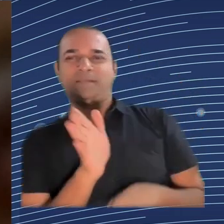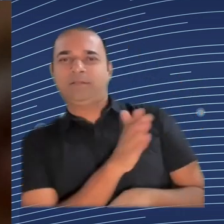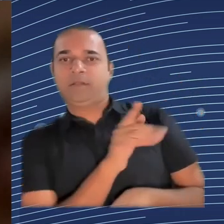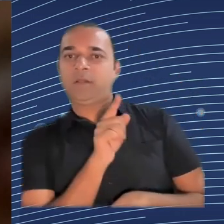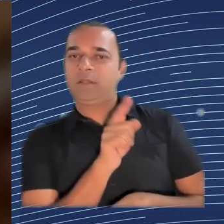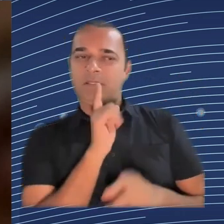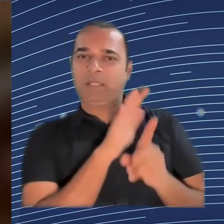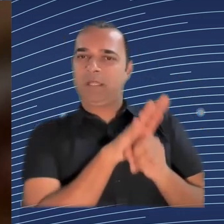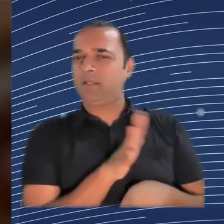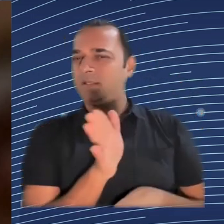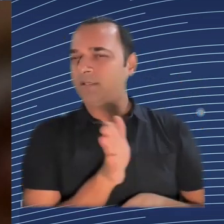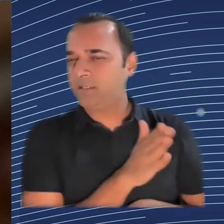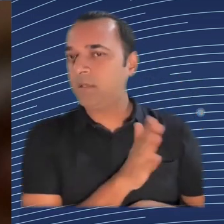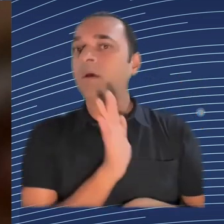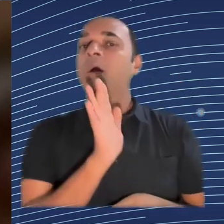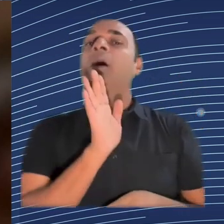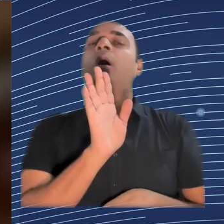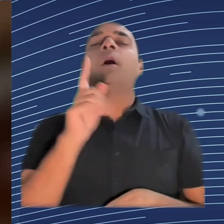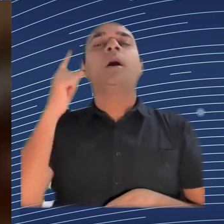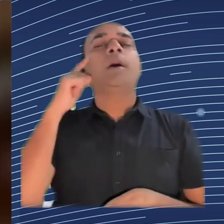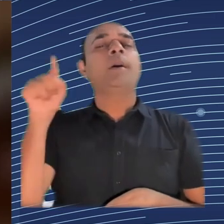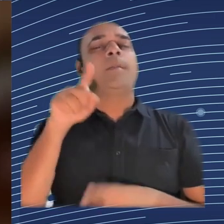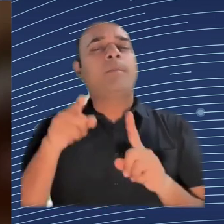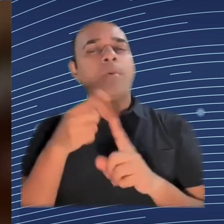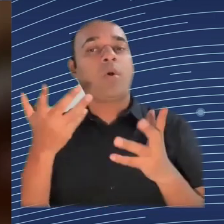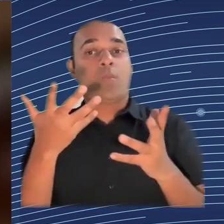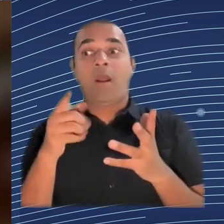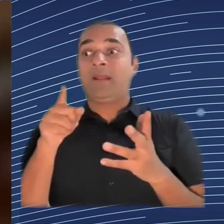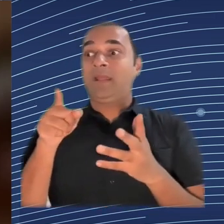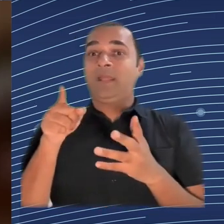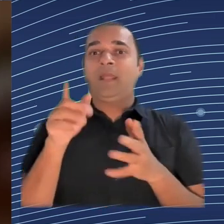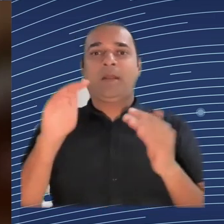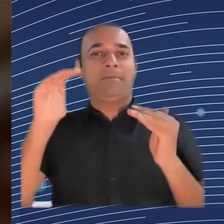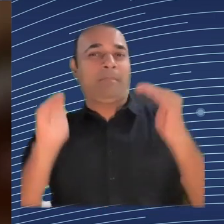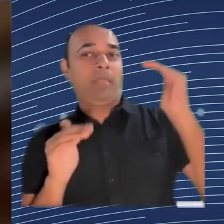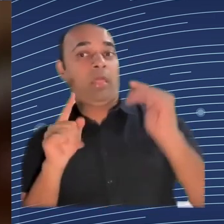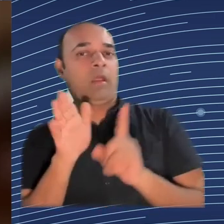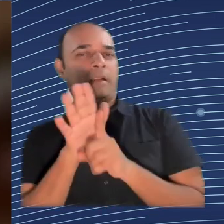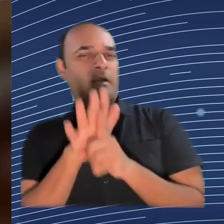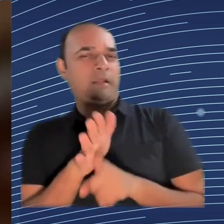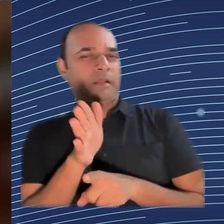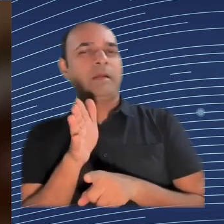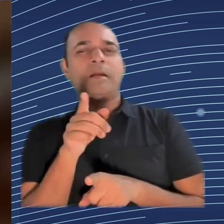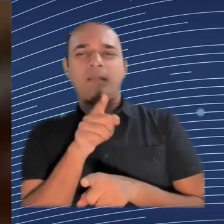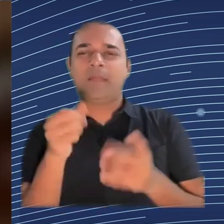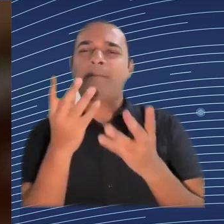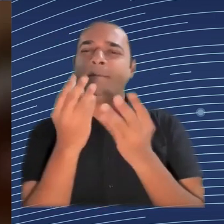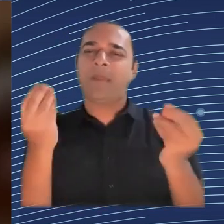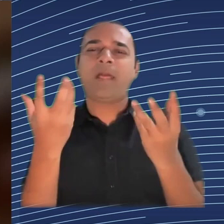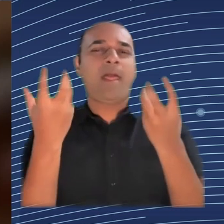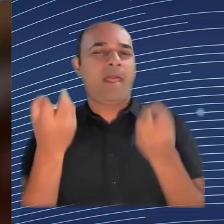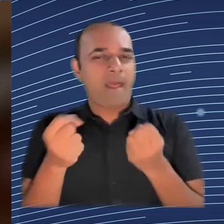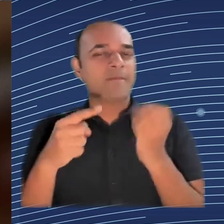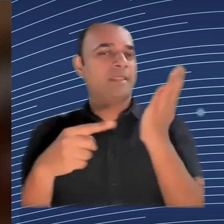problemscape here because there are also a lot of organizational questions and questions of long term power shifts when we talk